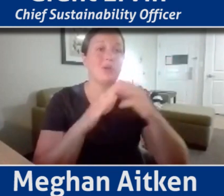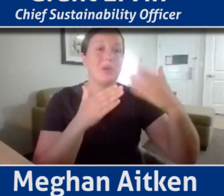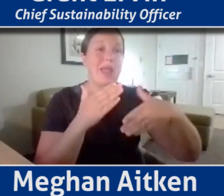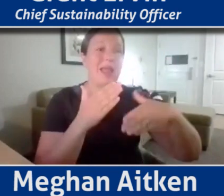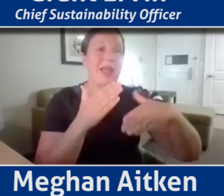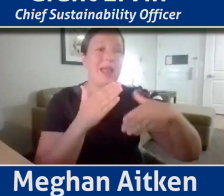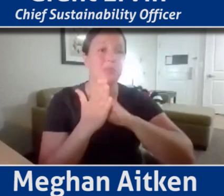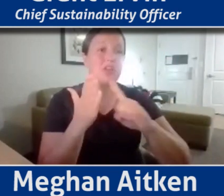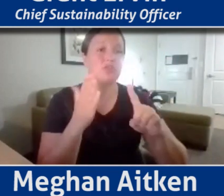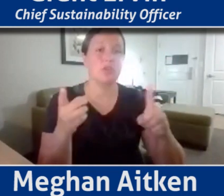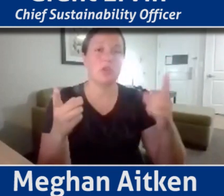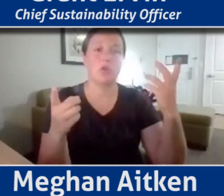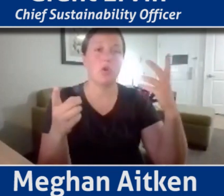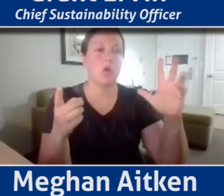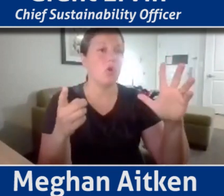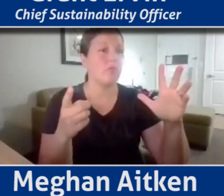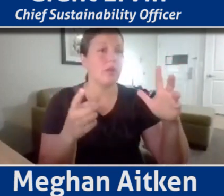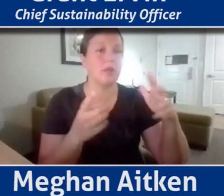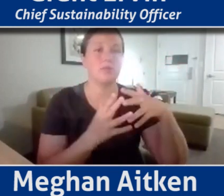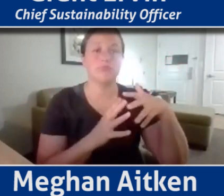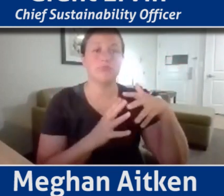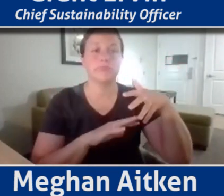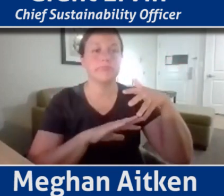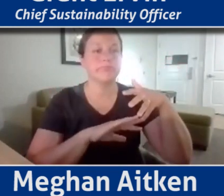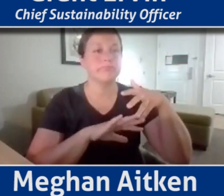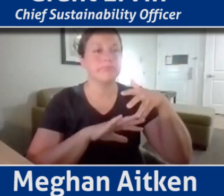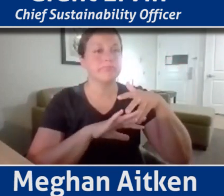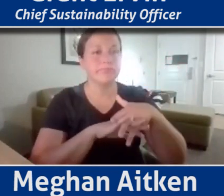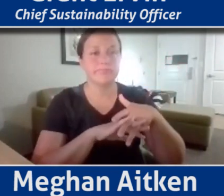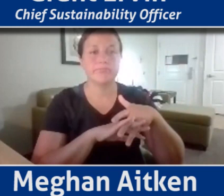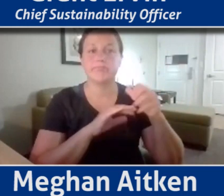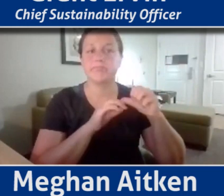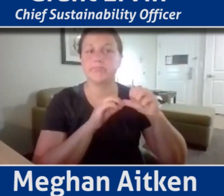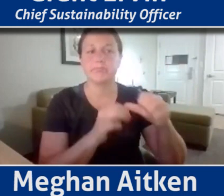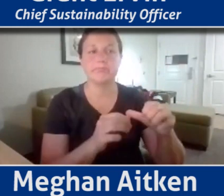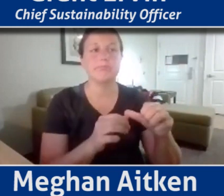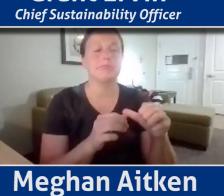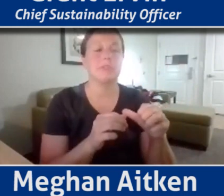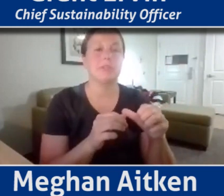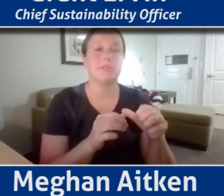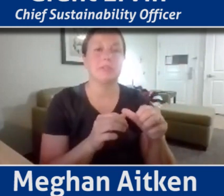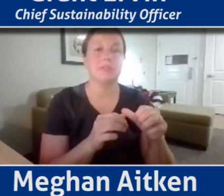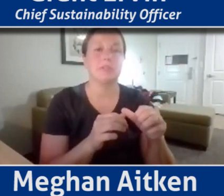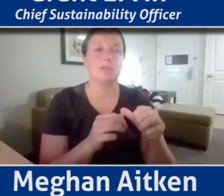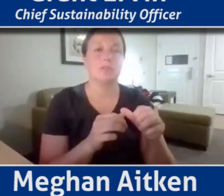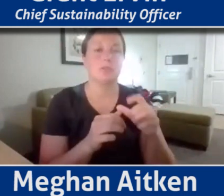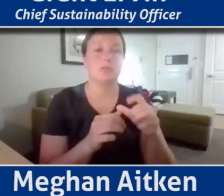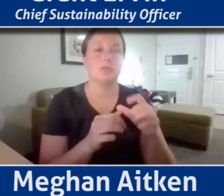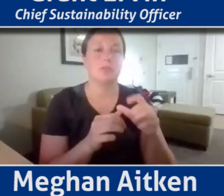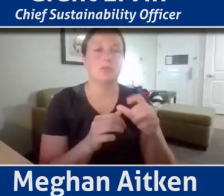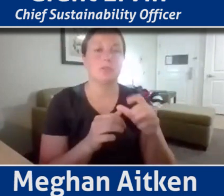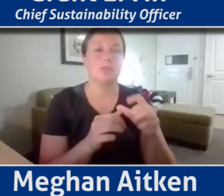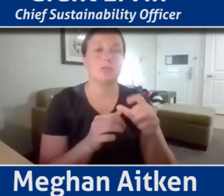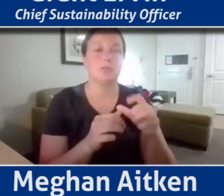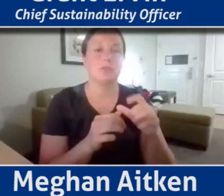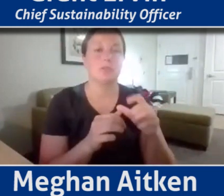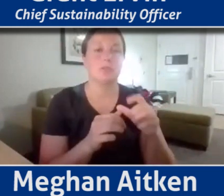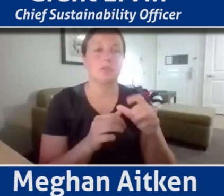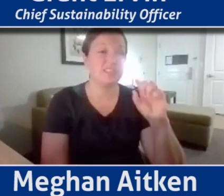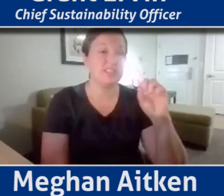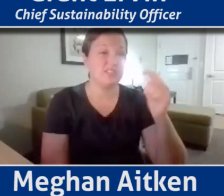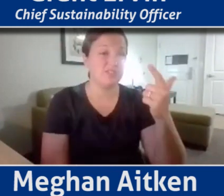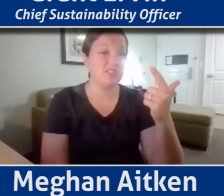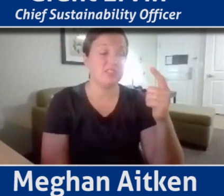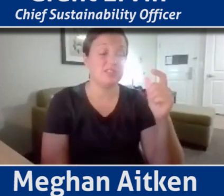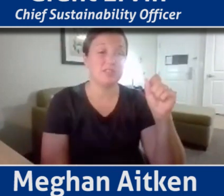locked into, uh, goal number five and most of the, as far as the SDGs are concerned. And so a lot of the work